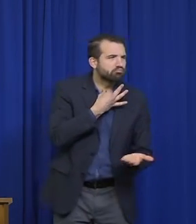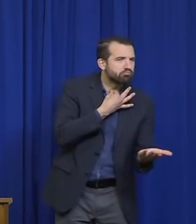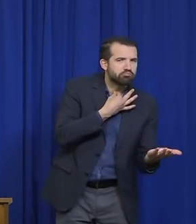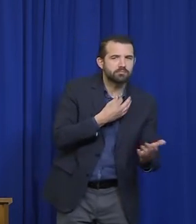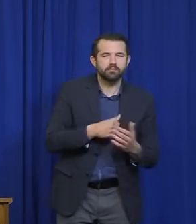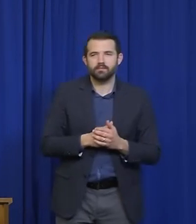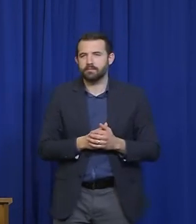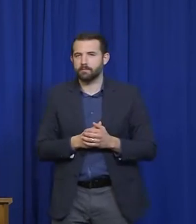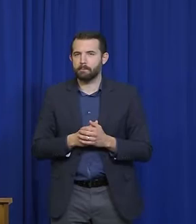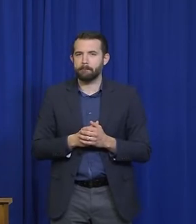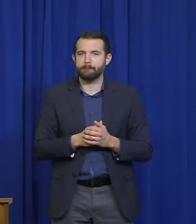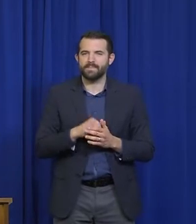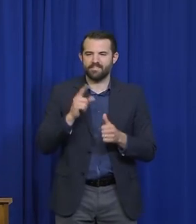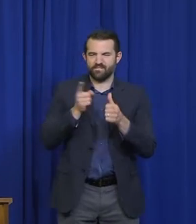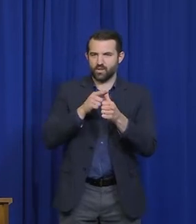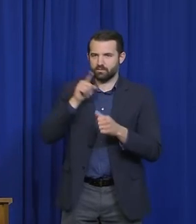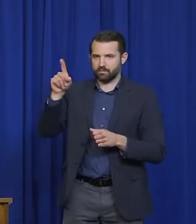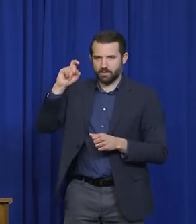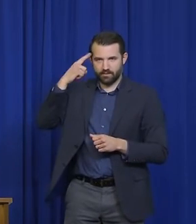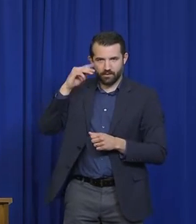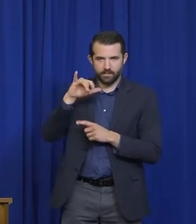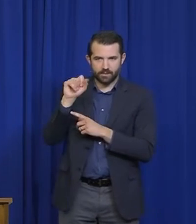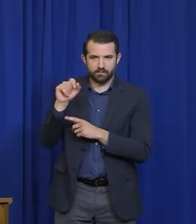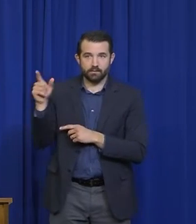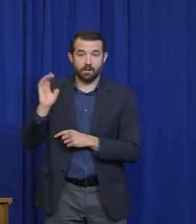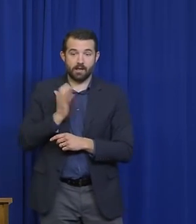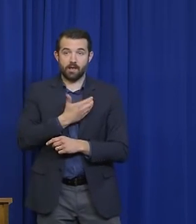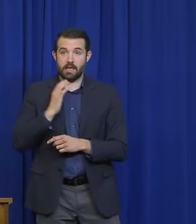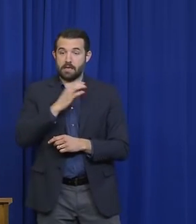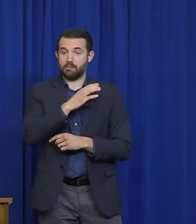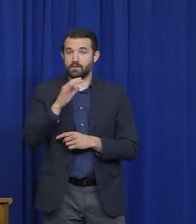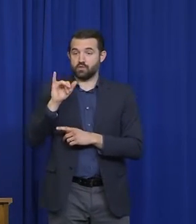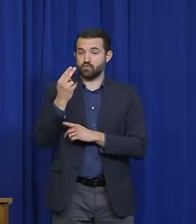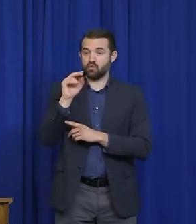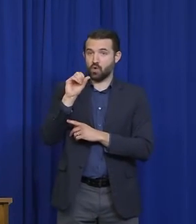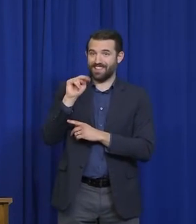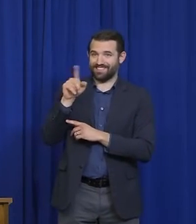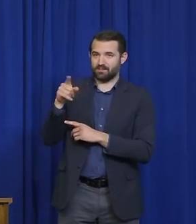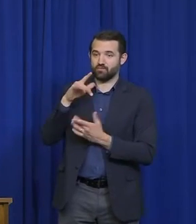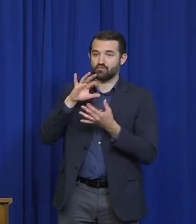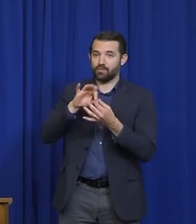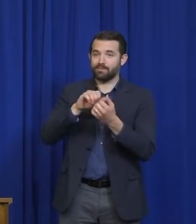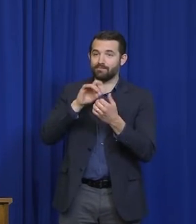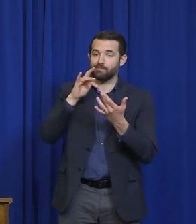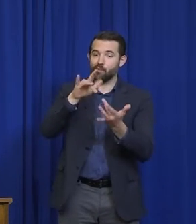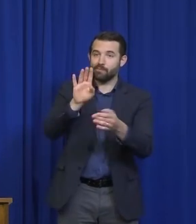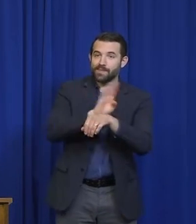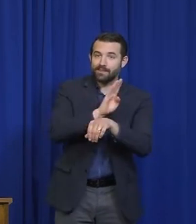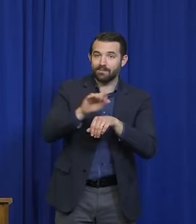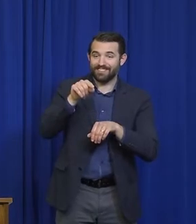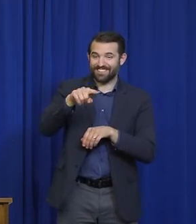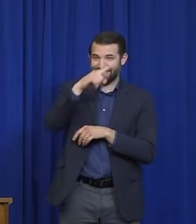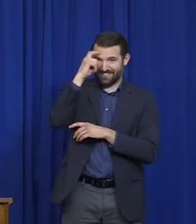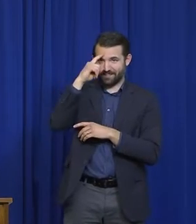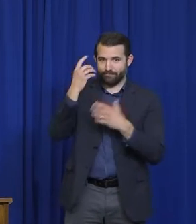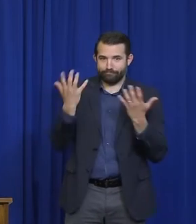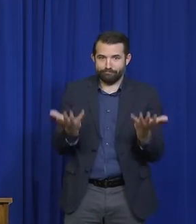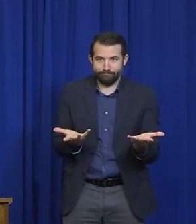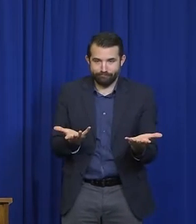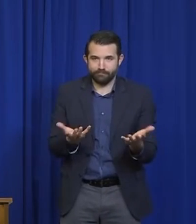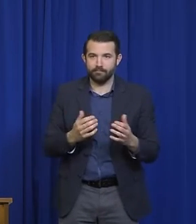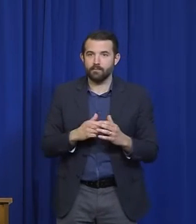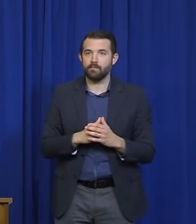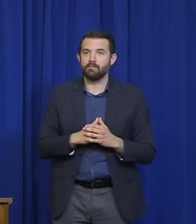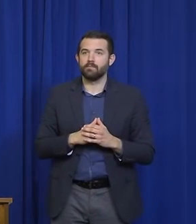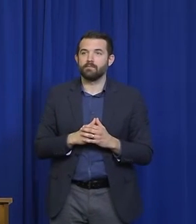Commissioner Johnson, address your first question, Don, which is about the tourist industry and the upcoming season. And I think it's